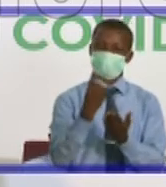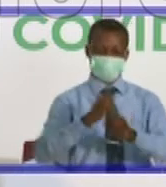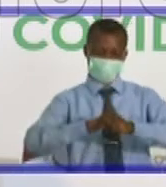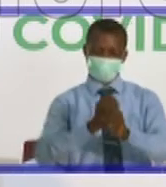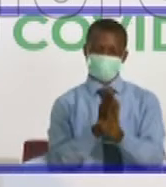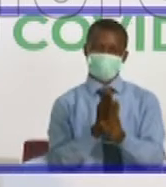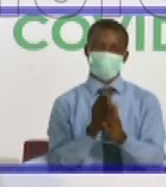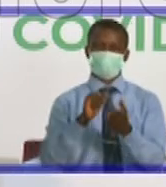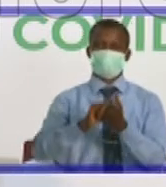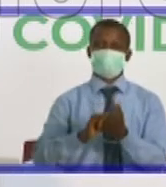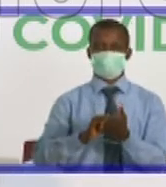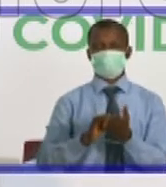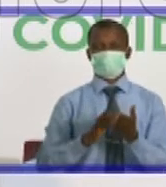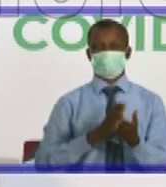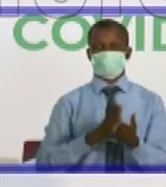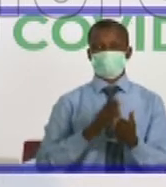local circumstances.